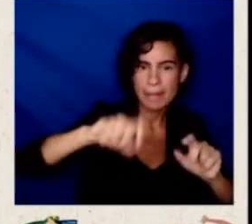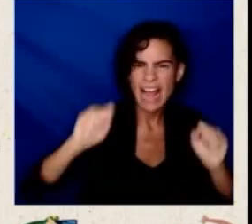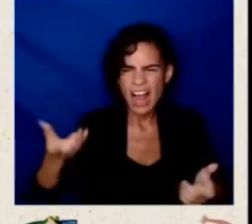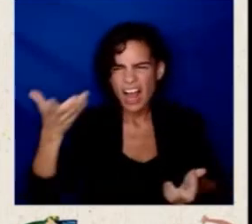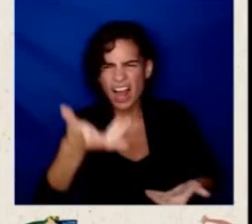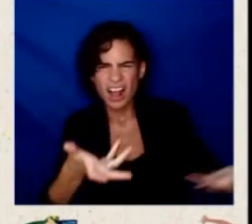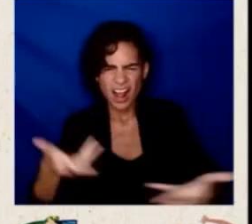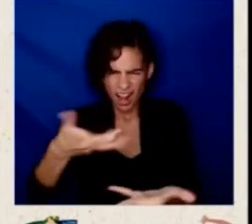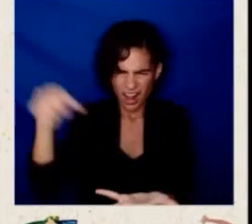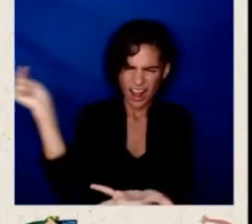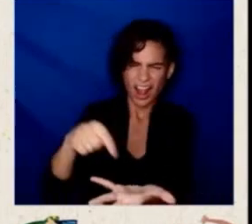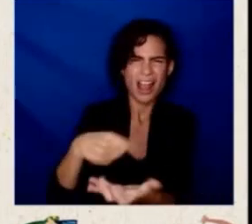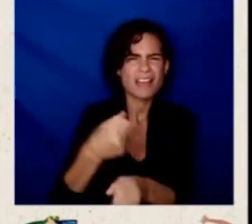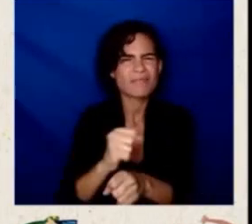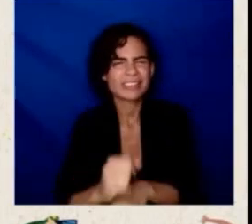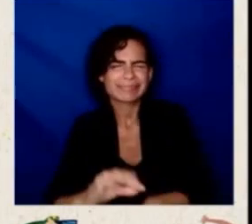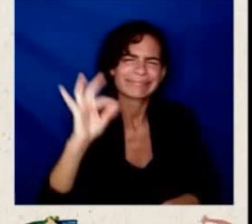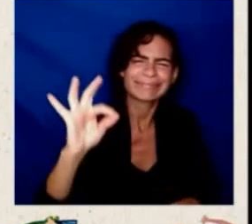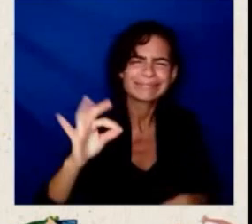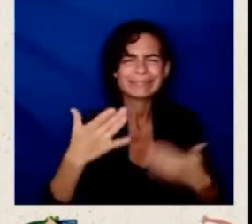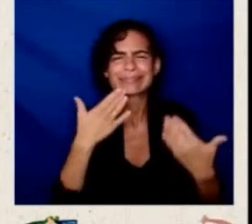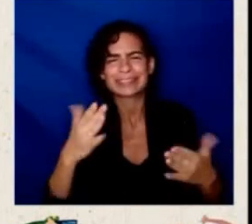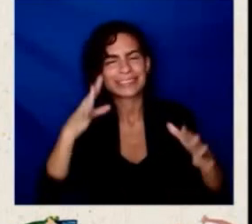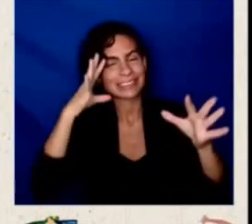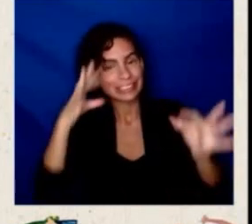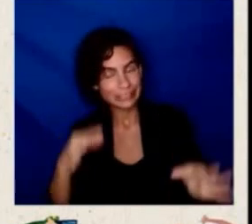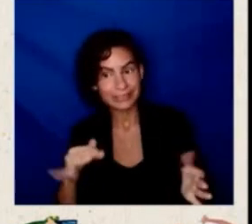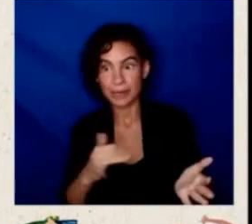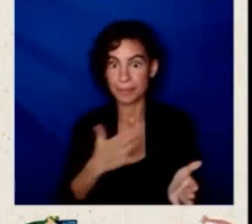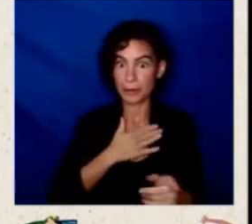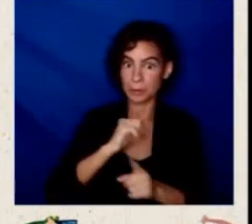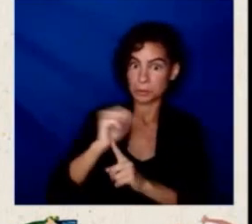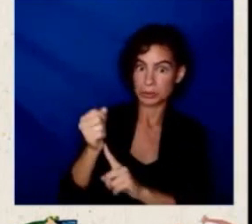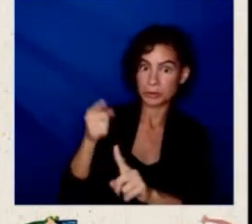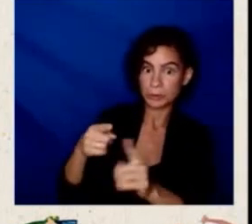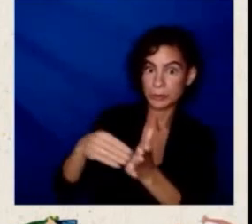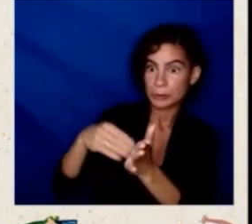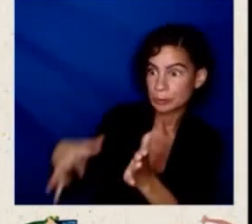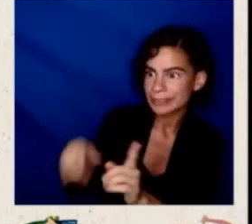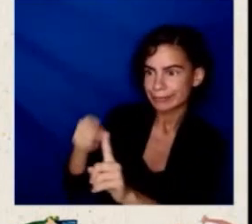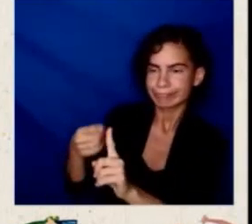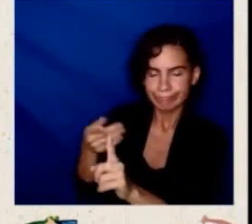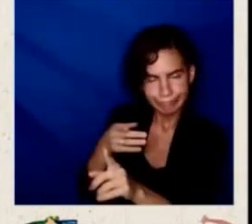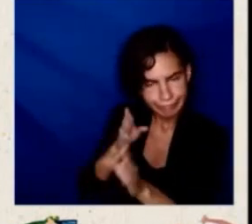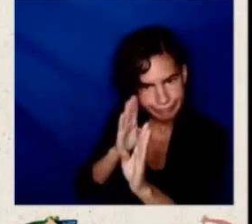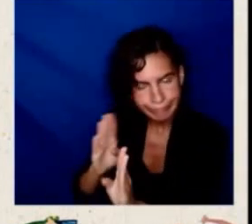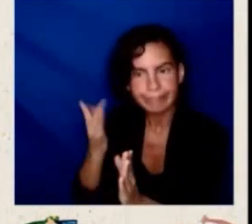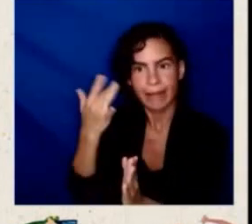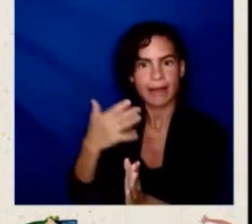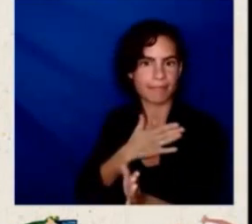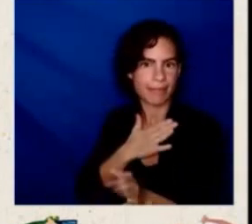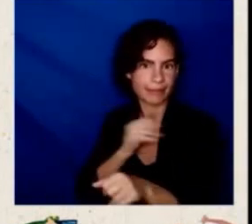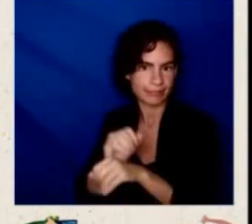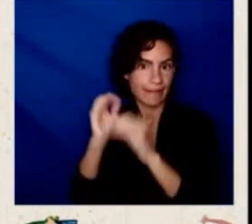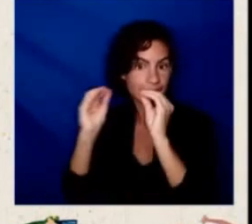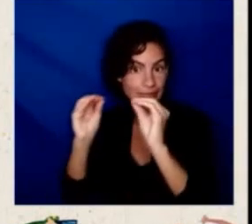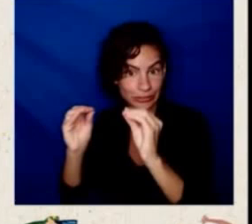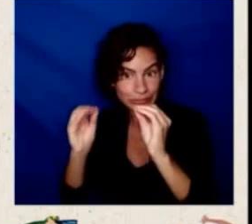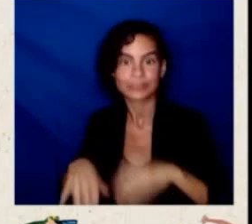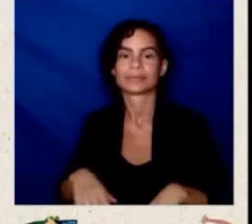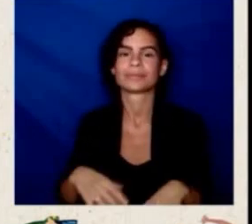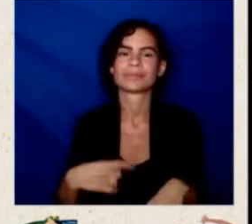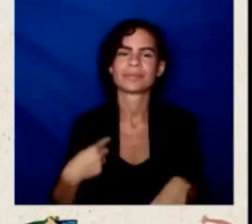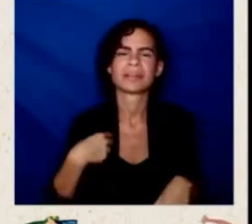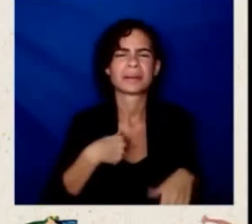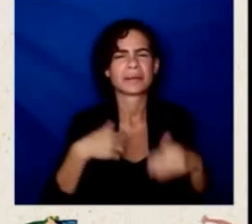across the country. Thank you. we're so lucky to have you in that role with over a quarter of students, as I understand public schools